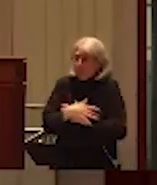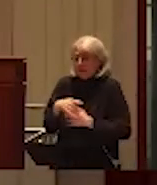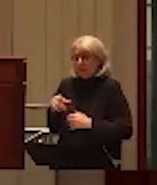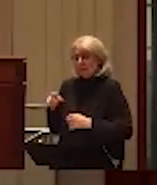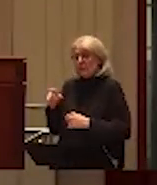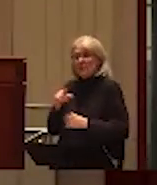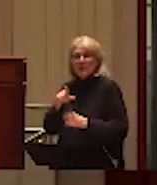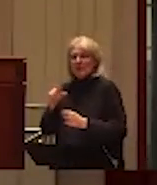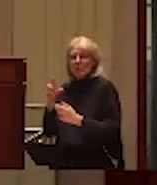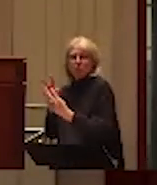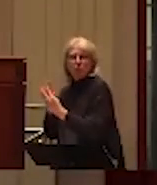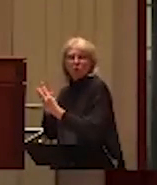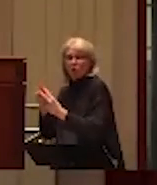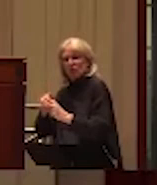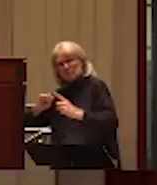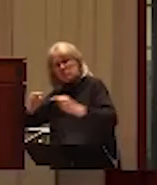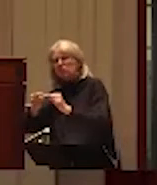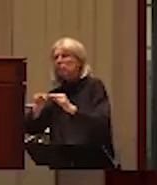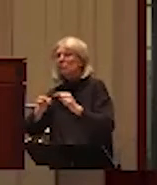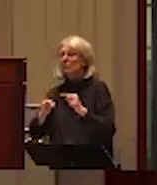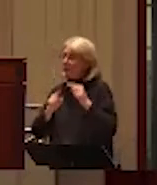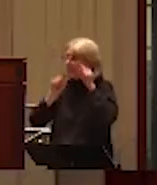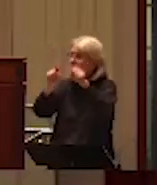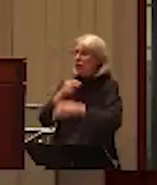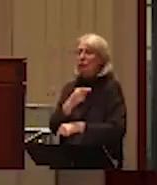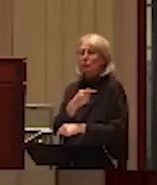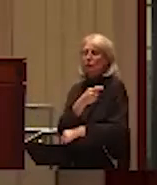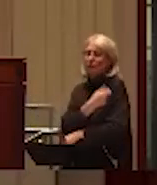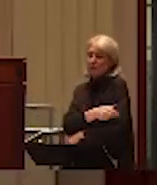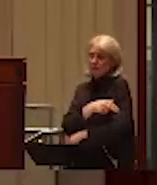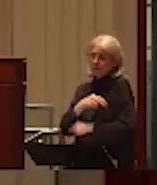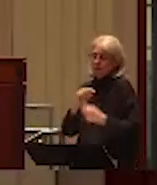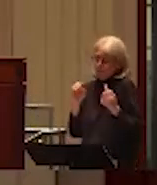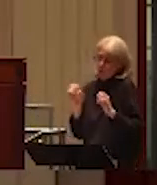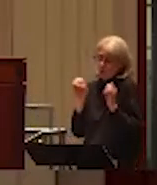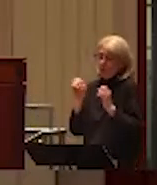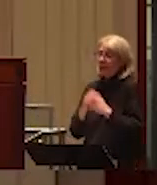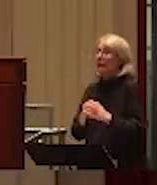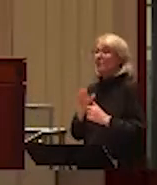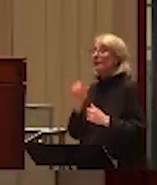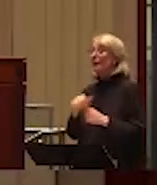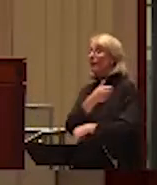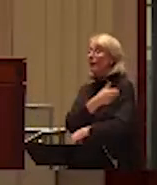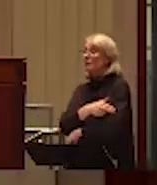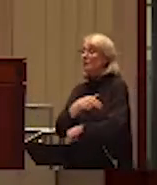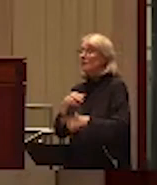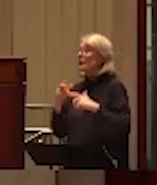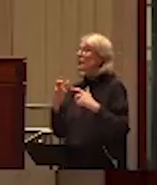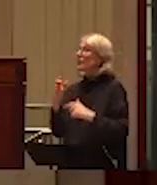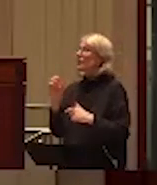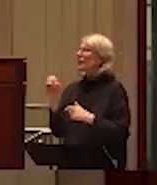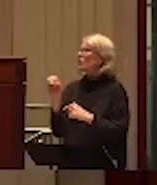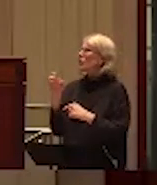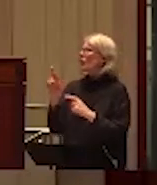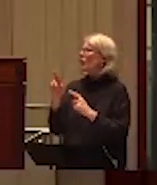his female partner. And he, you know, so he's in the emergency room and it happened to be in a hospital where the emergency team had been trained to